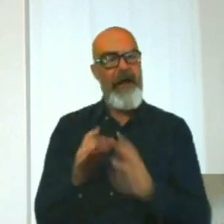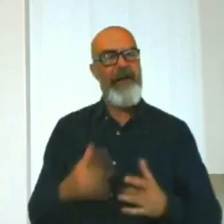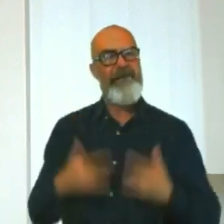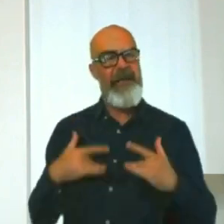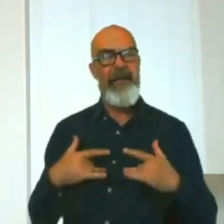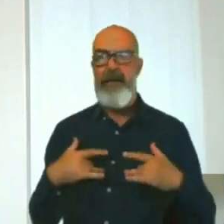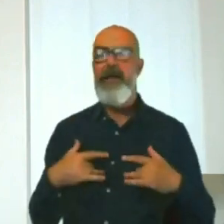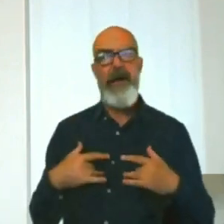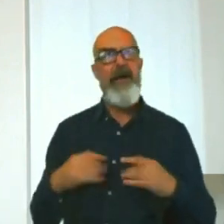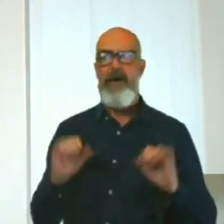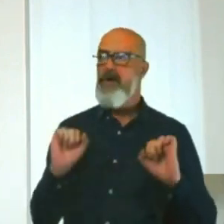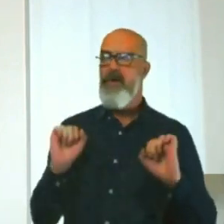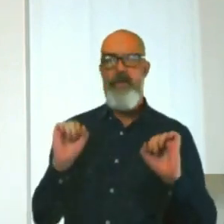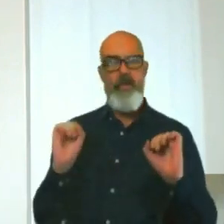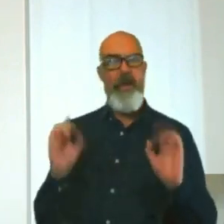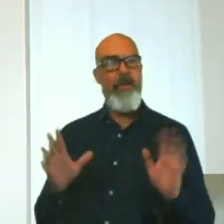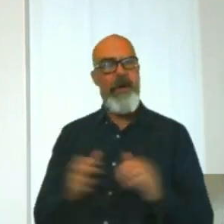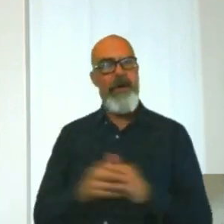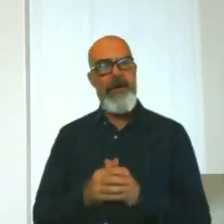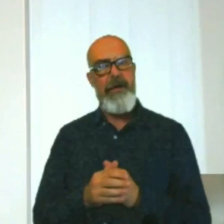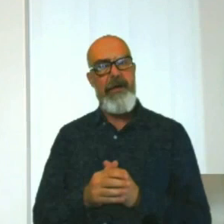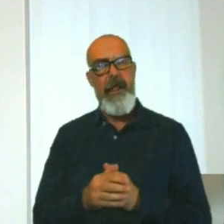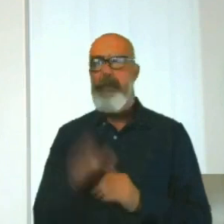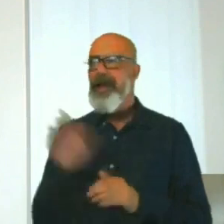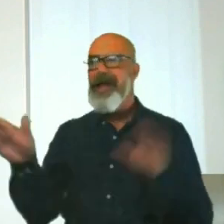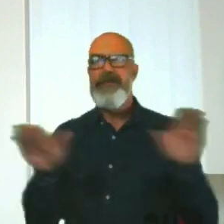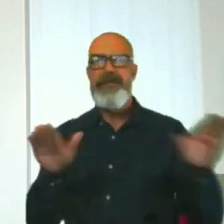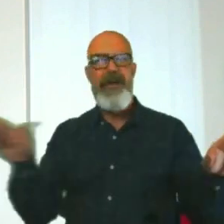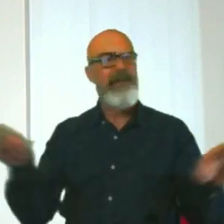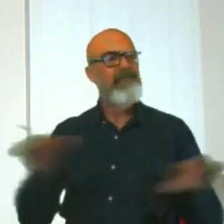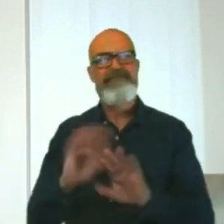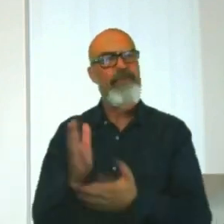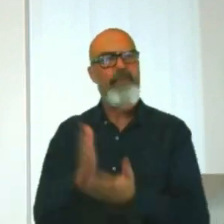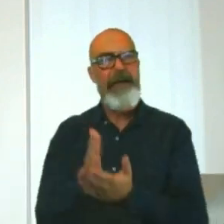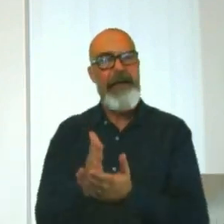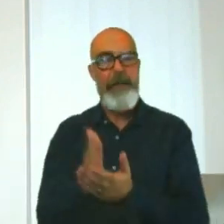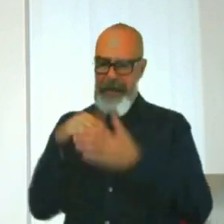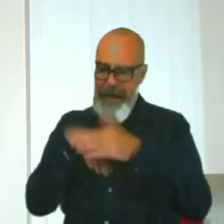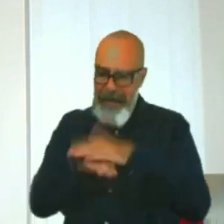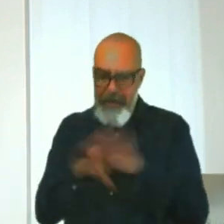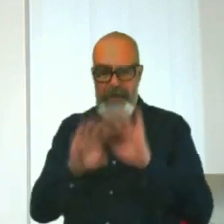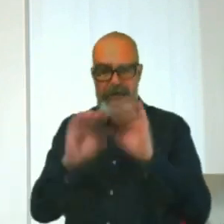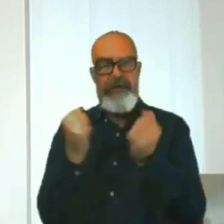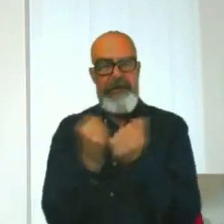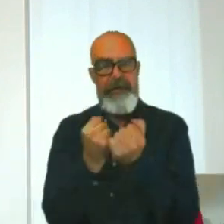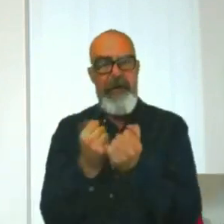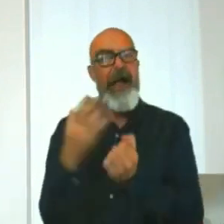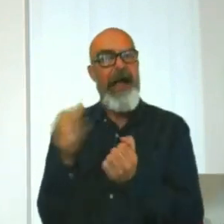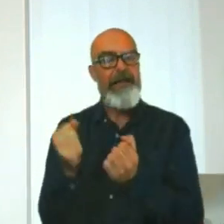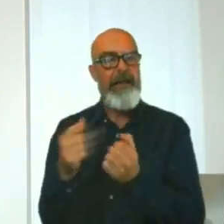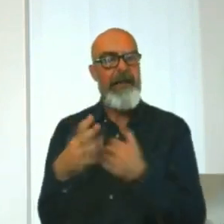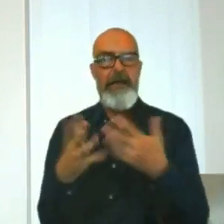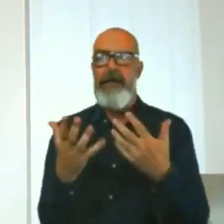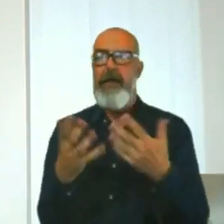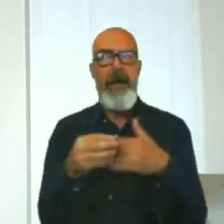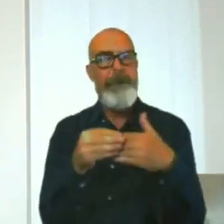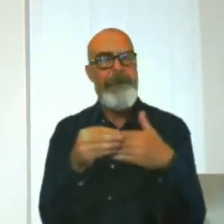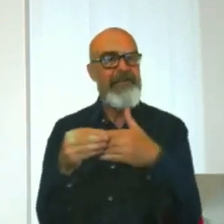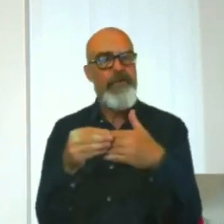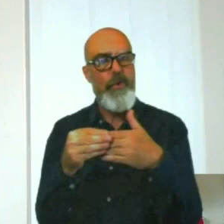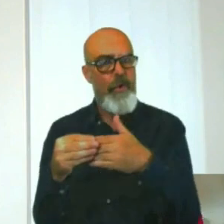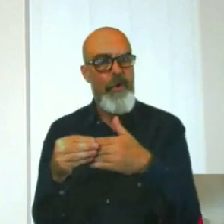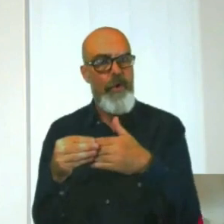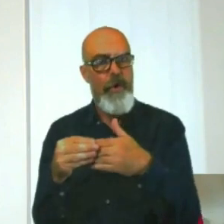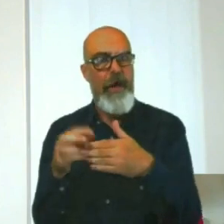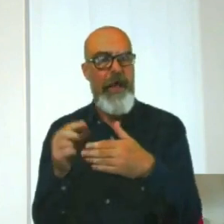group. But yeah, in my team, I was very lucky that I had a mentor. He'd done 50 years on the railway.